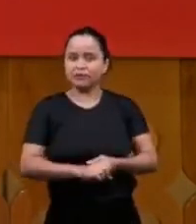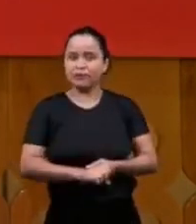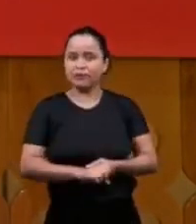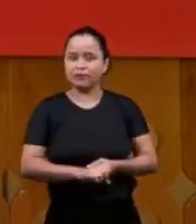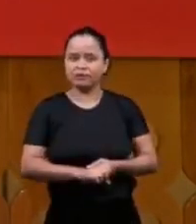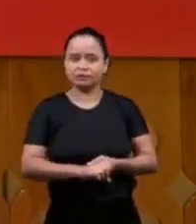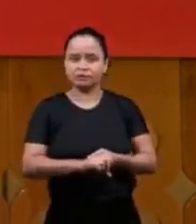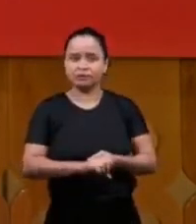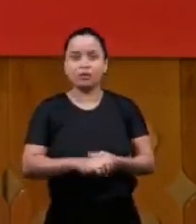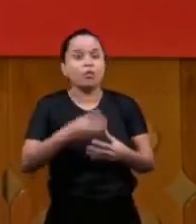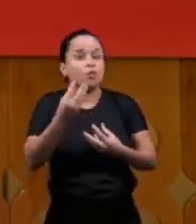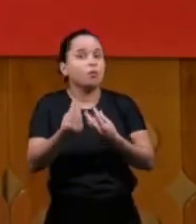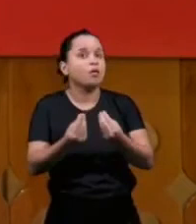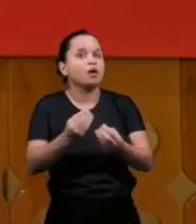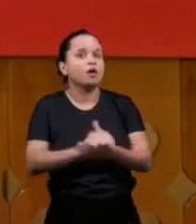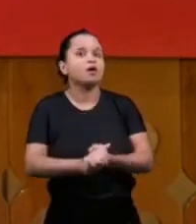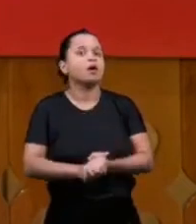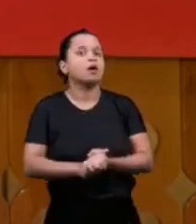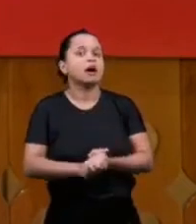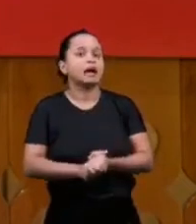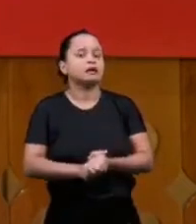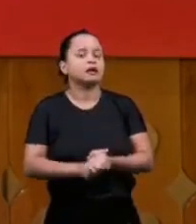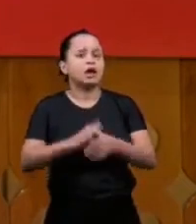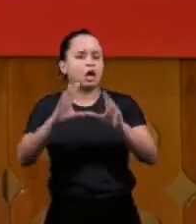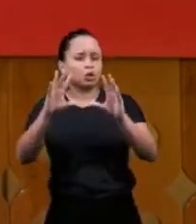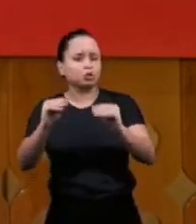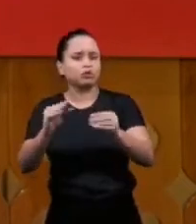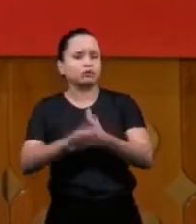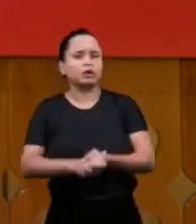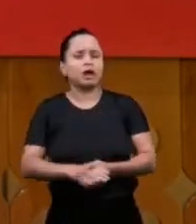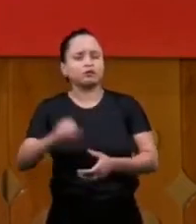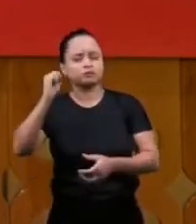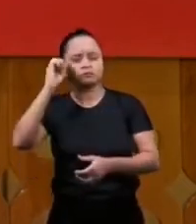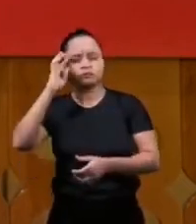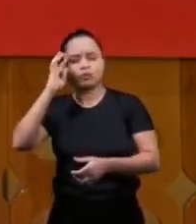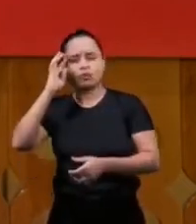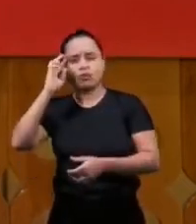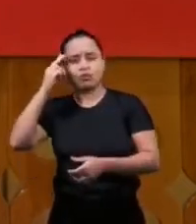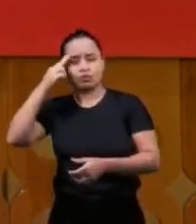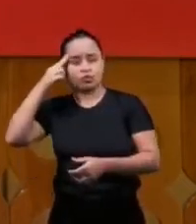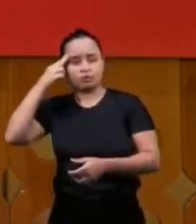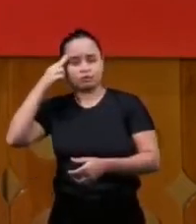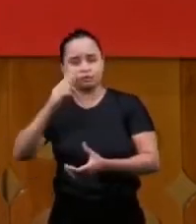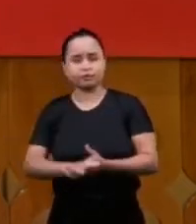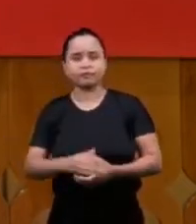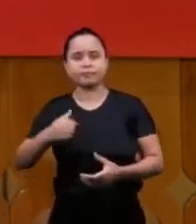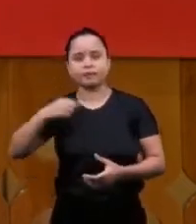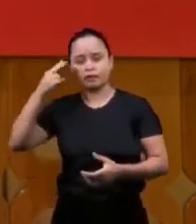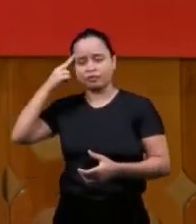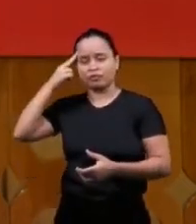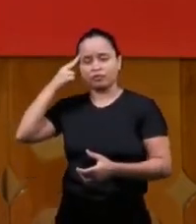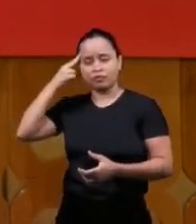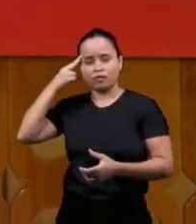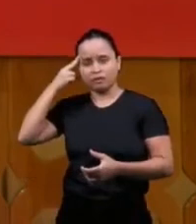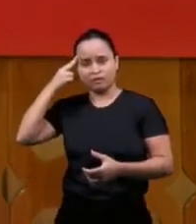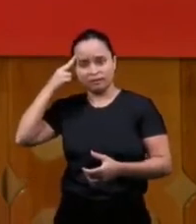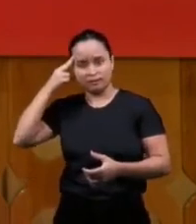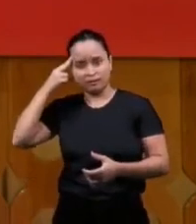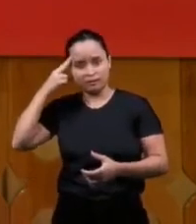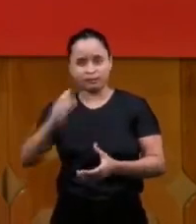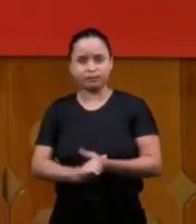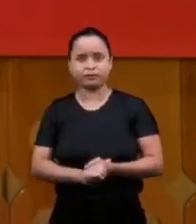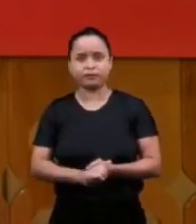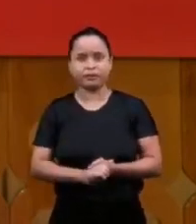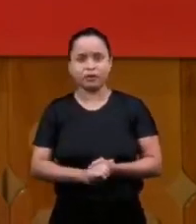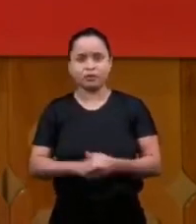that's very subtle at night I had a dream and at the dream in the dream I was in a circus and there was